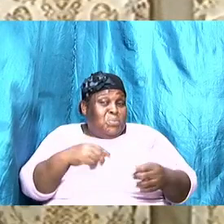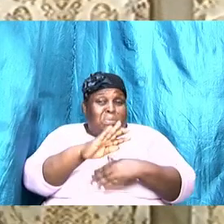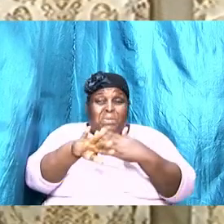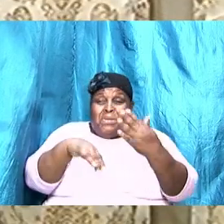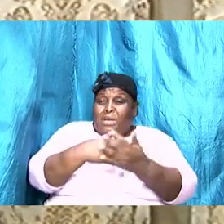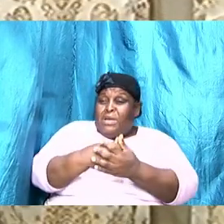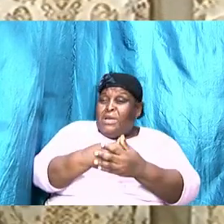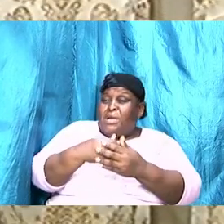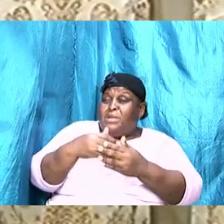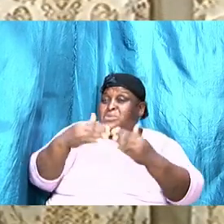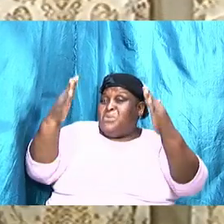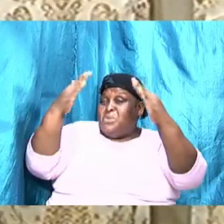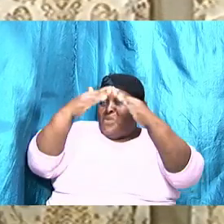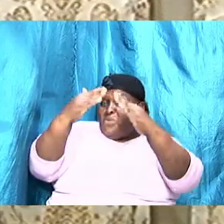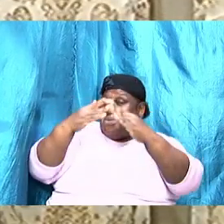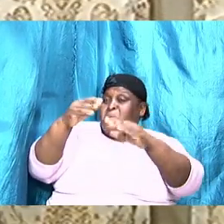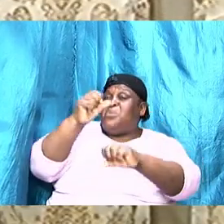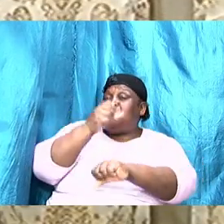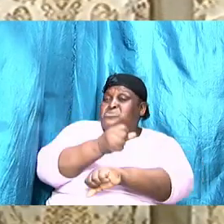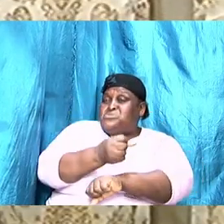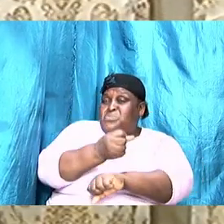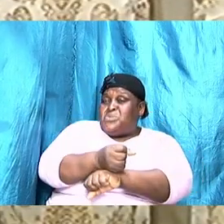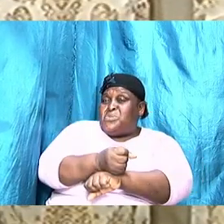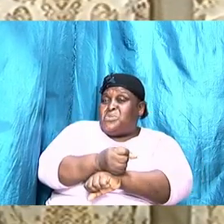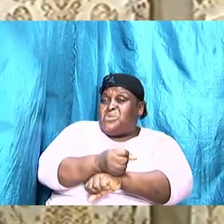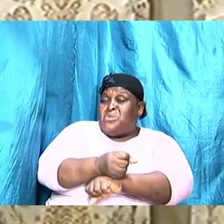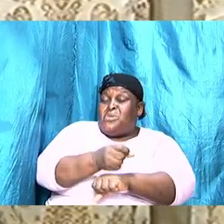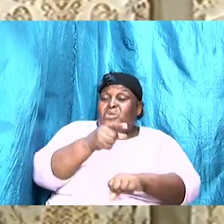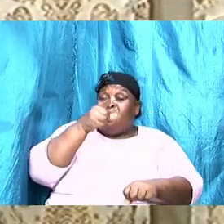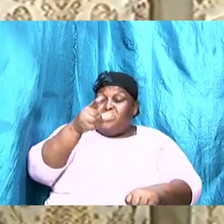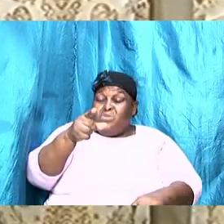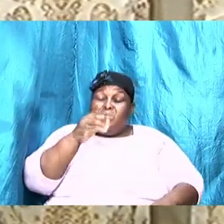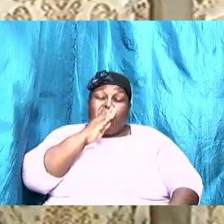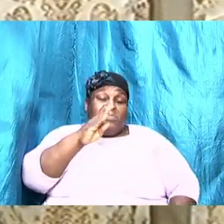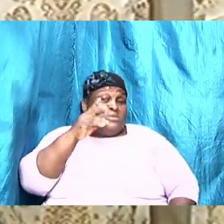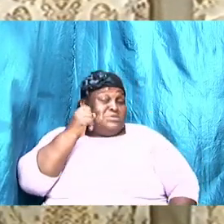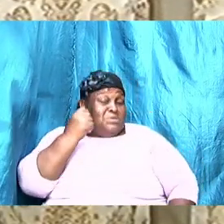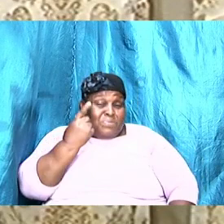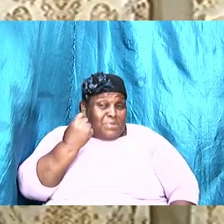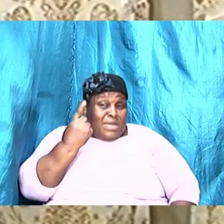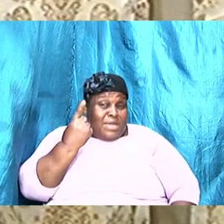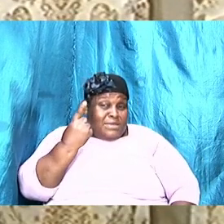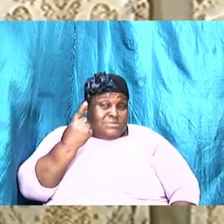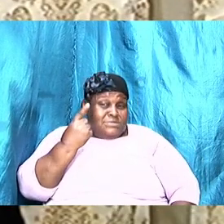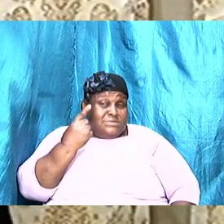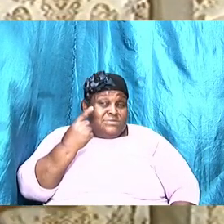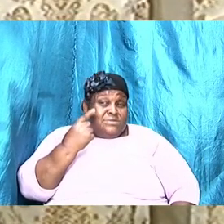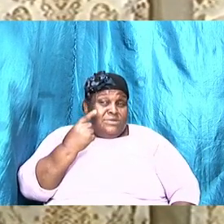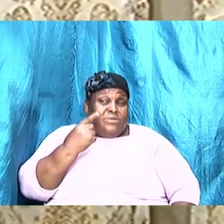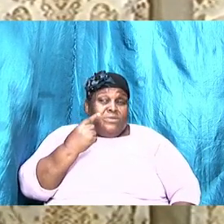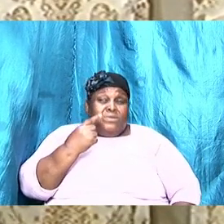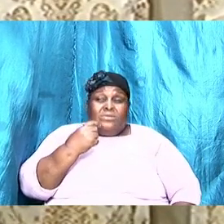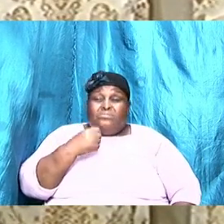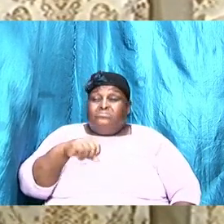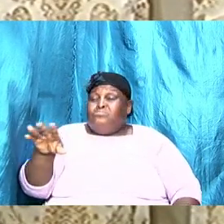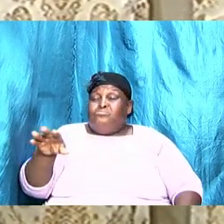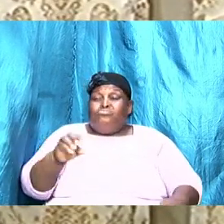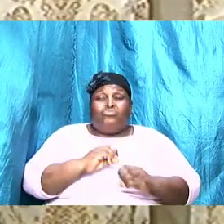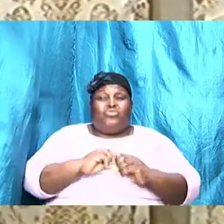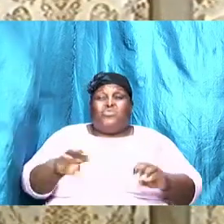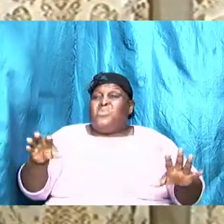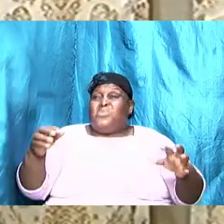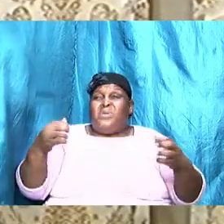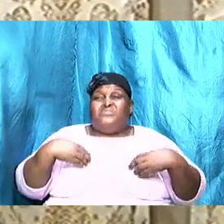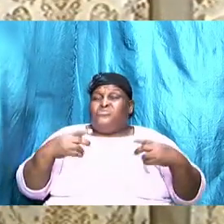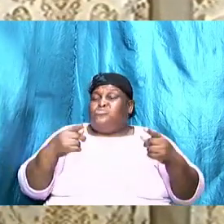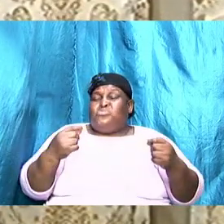things in, you would be surprised at how the Bible puts it. So, without any conditions attached, husbands, love